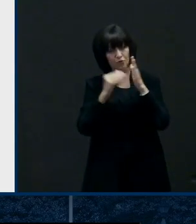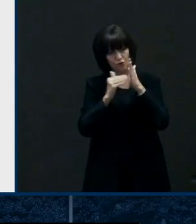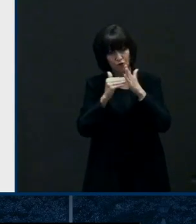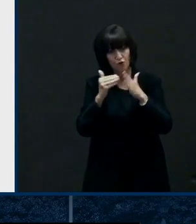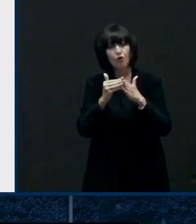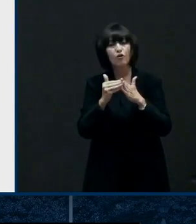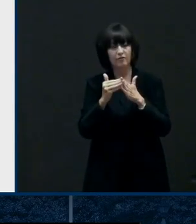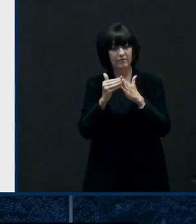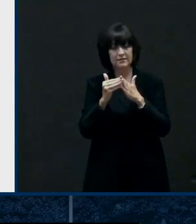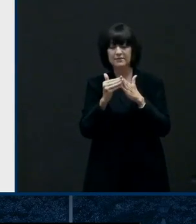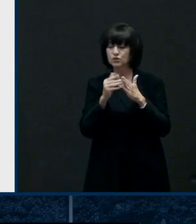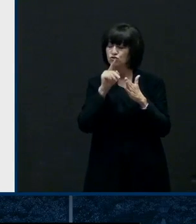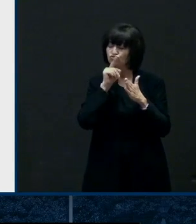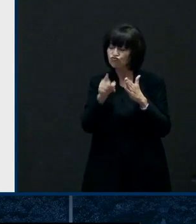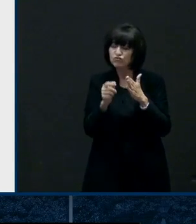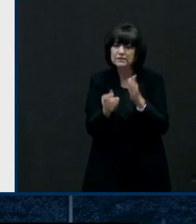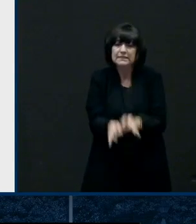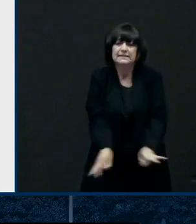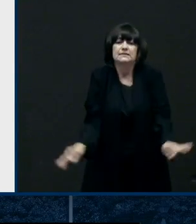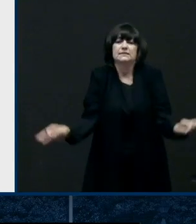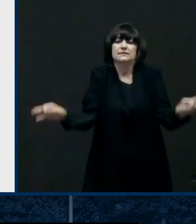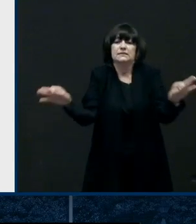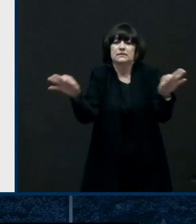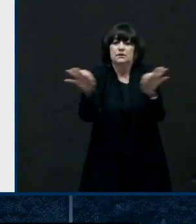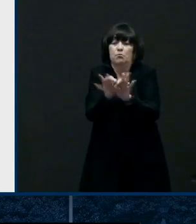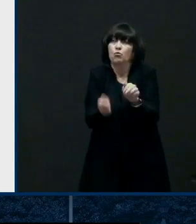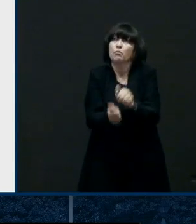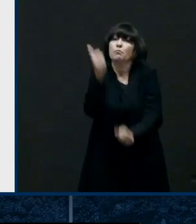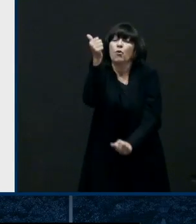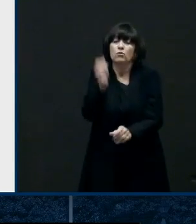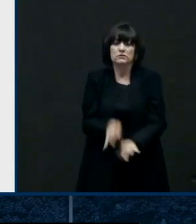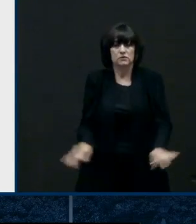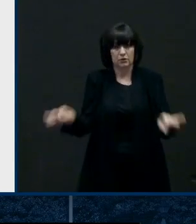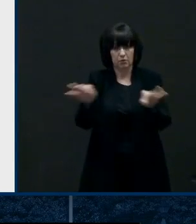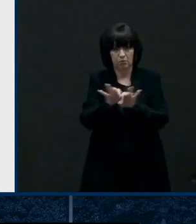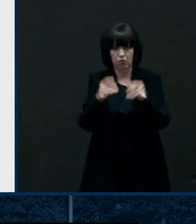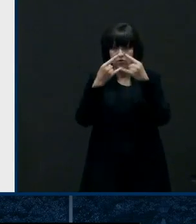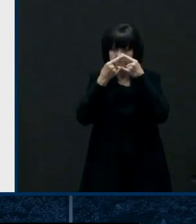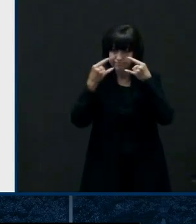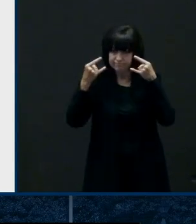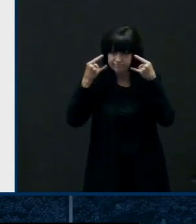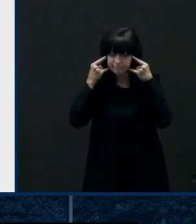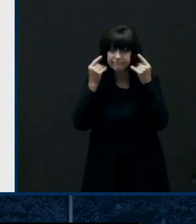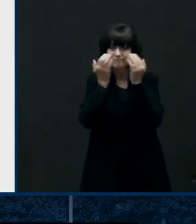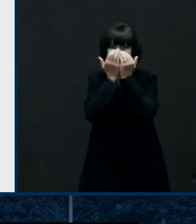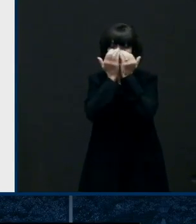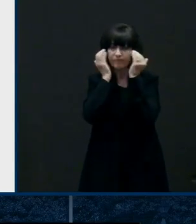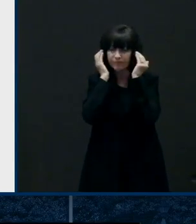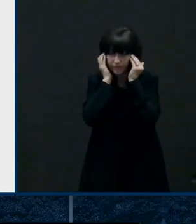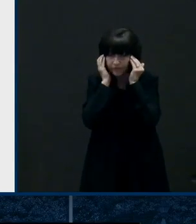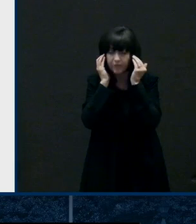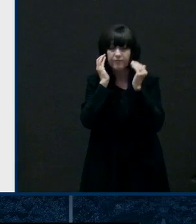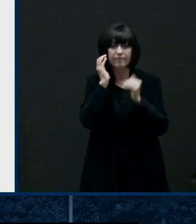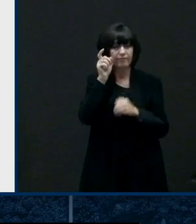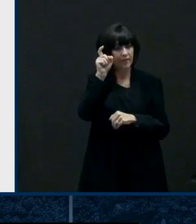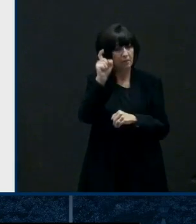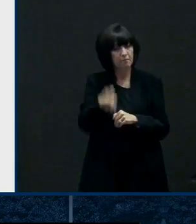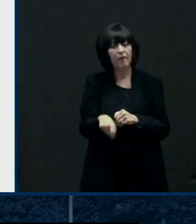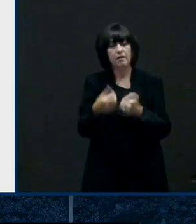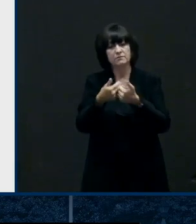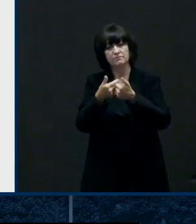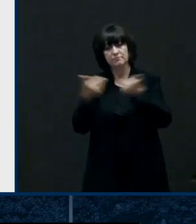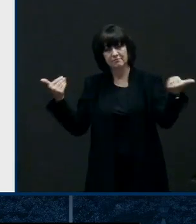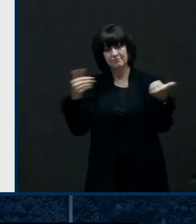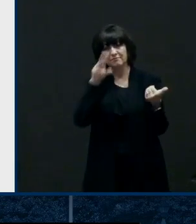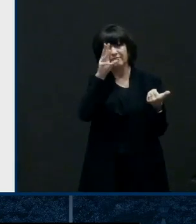is is probably the most important thing that we all can be doing as well as staying at least six feet apart especially if we